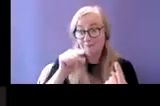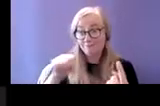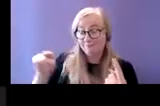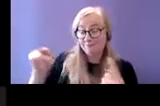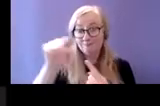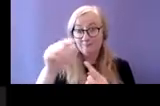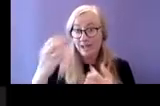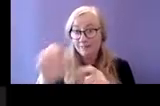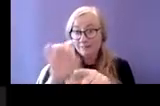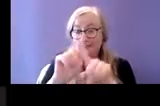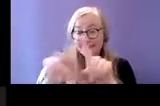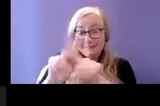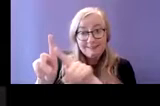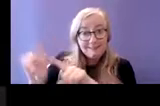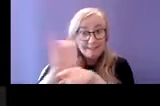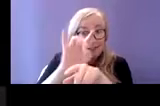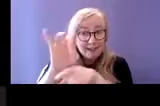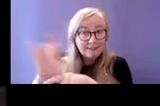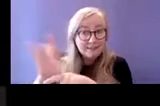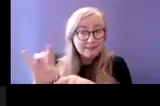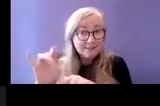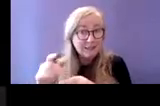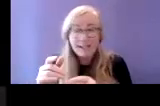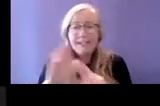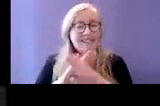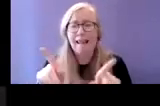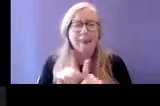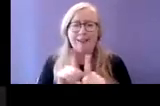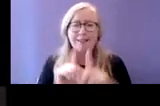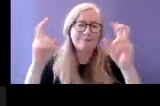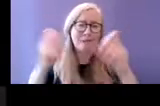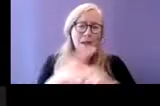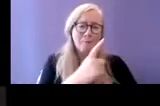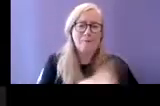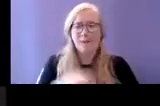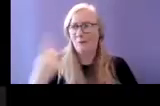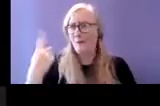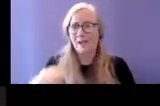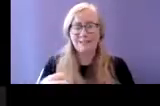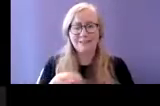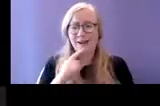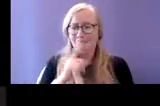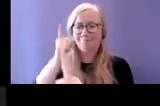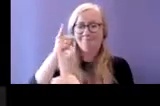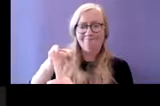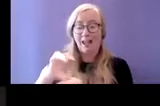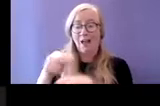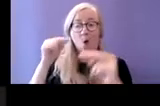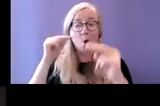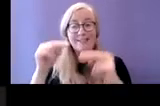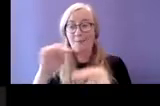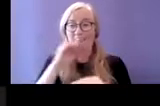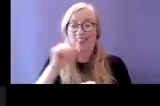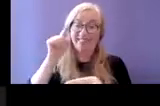regarding the mindset of an autistic adult and particularly young adults